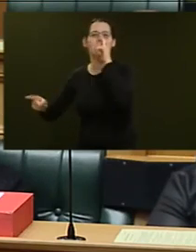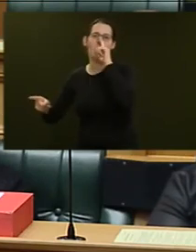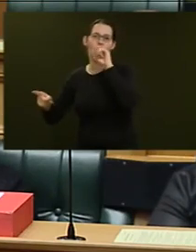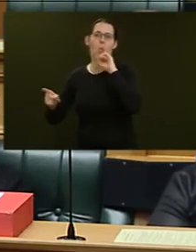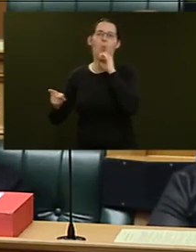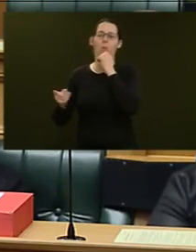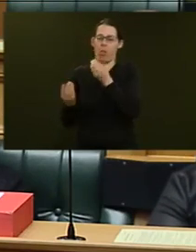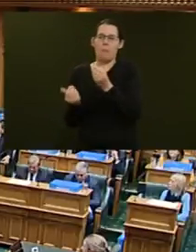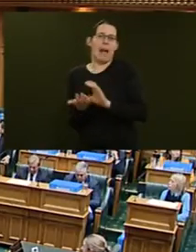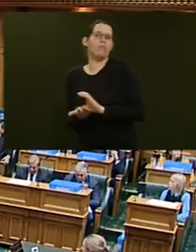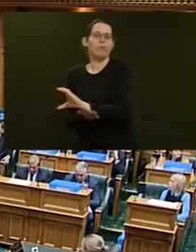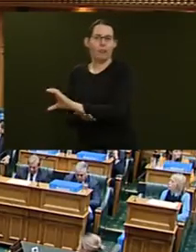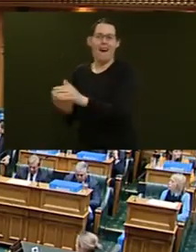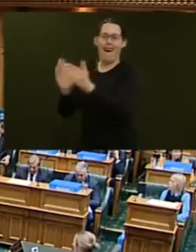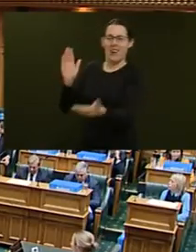assistance program.